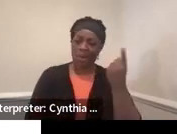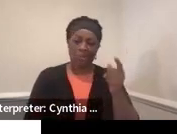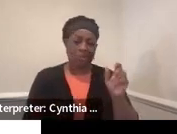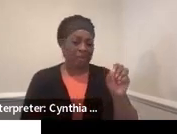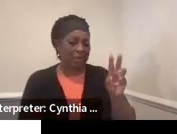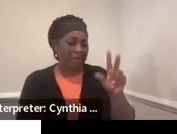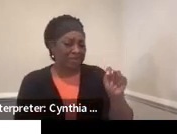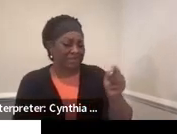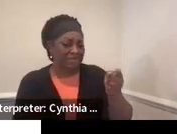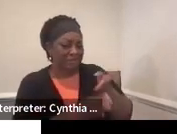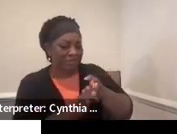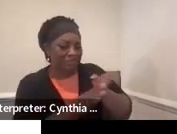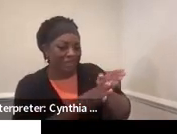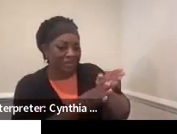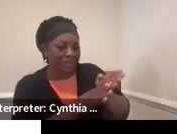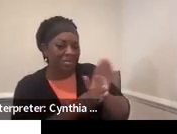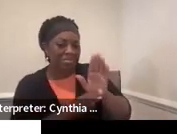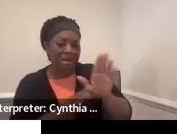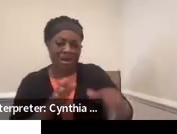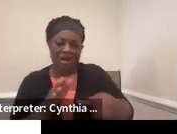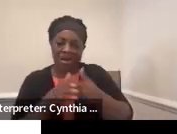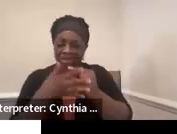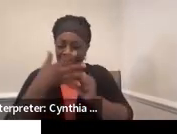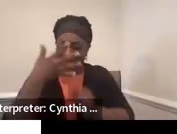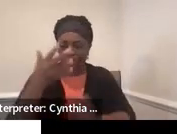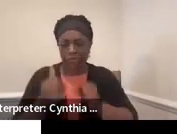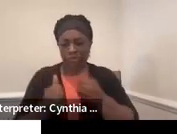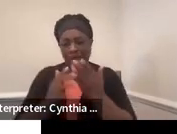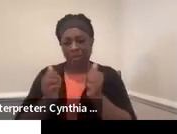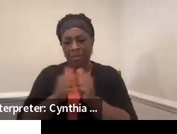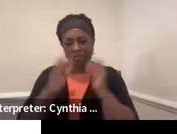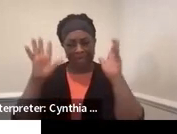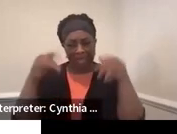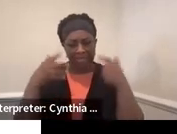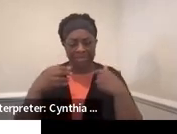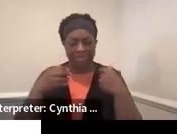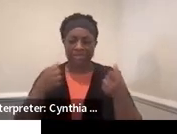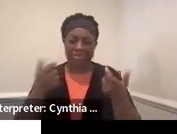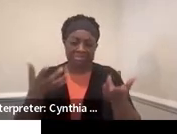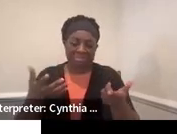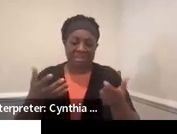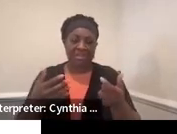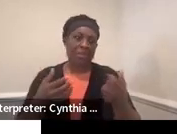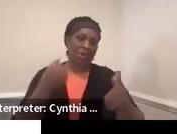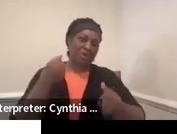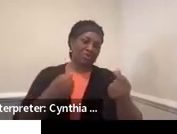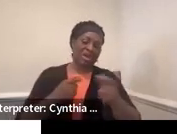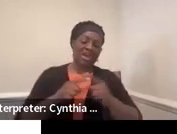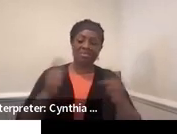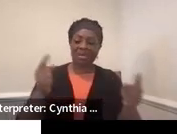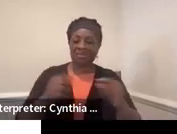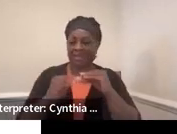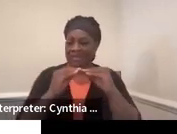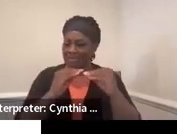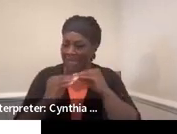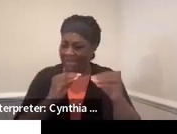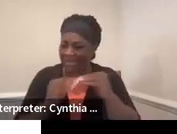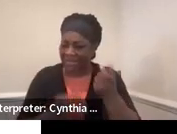being with the ambulance, which they wanted to drive all day. But there's maintenance of these